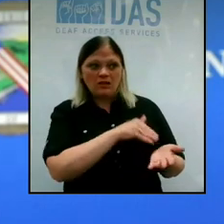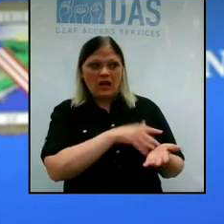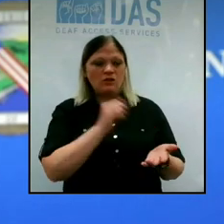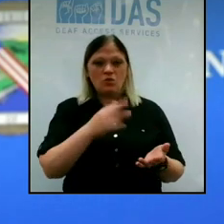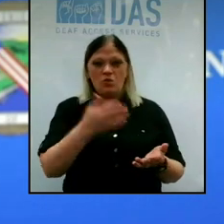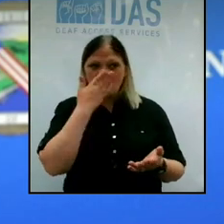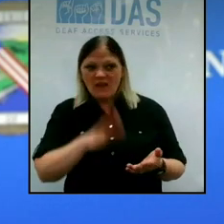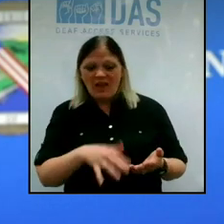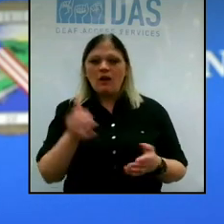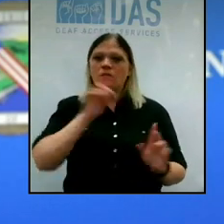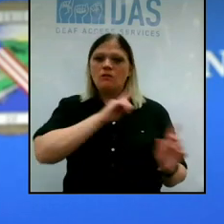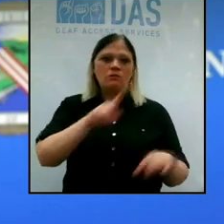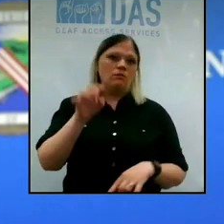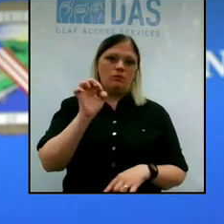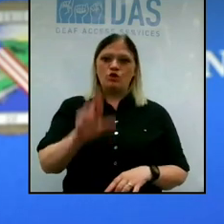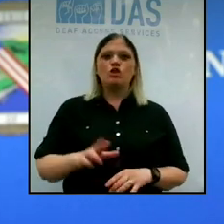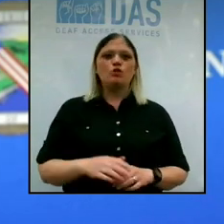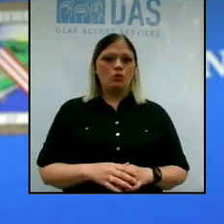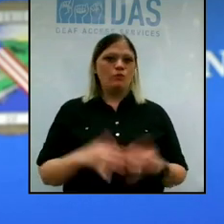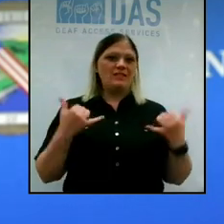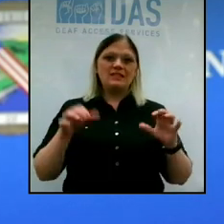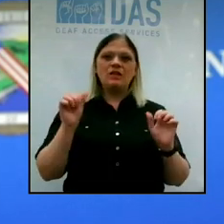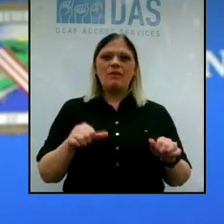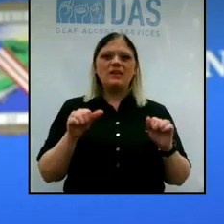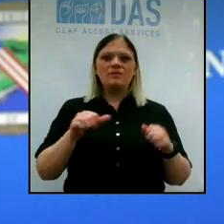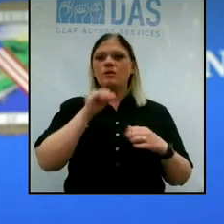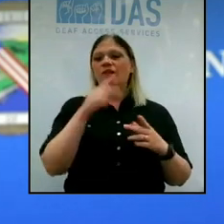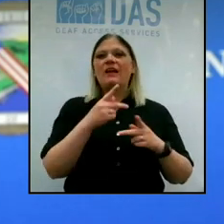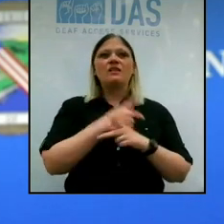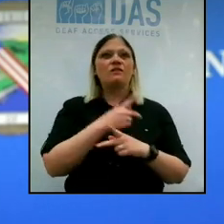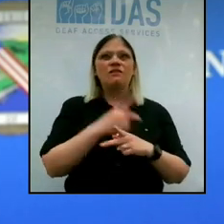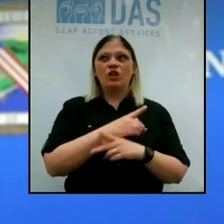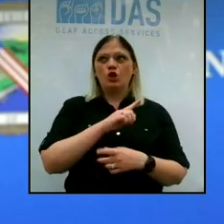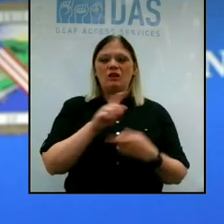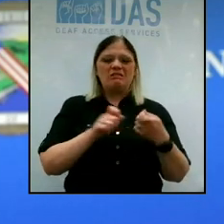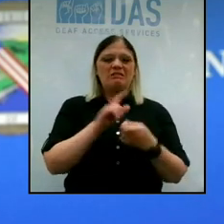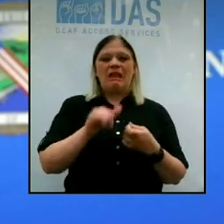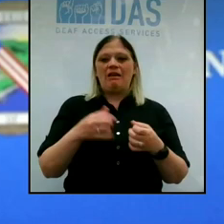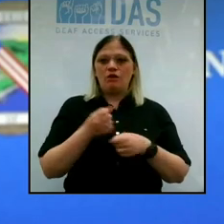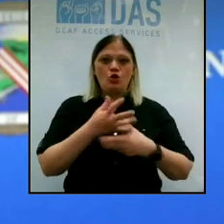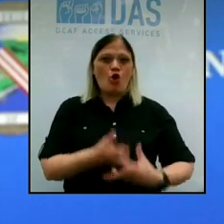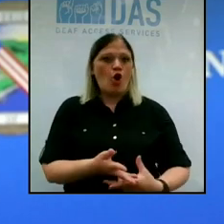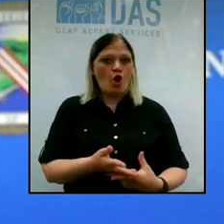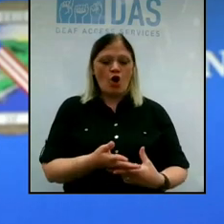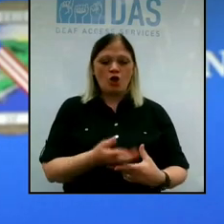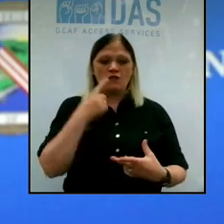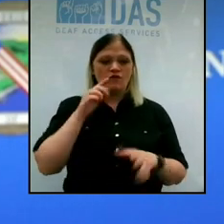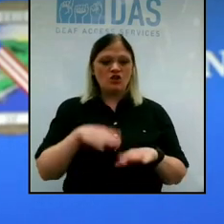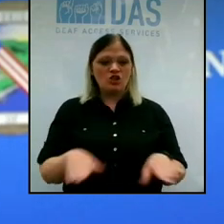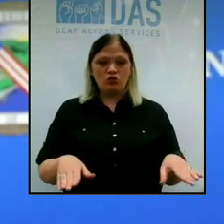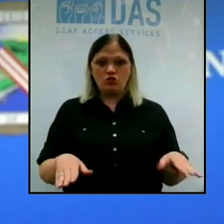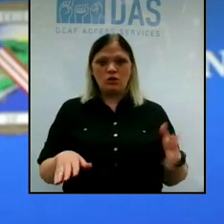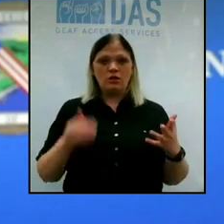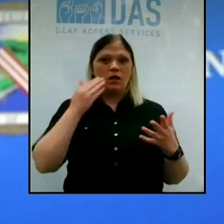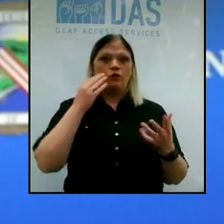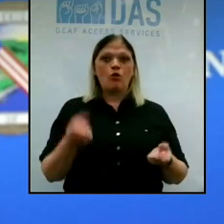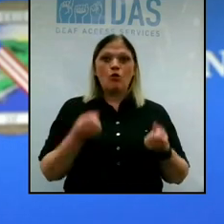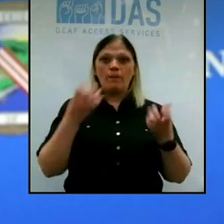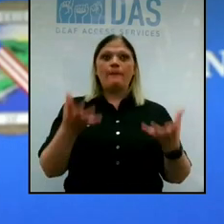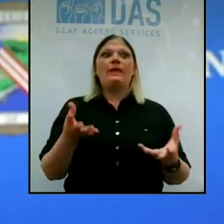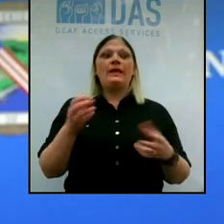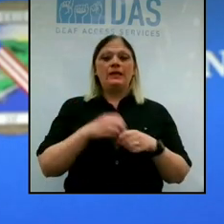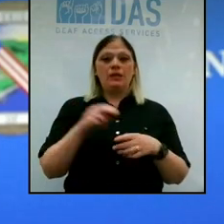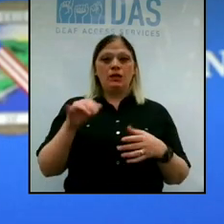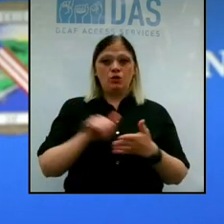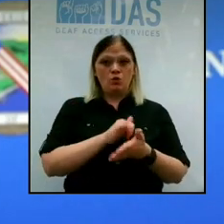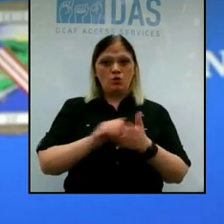you know, it's still a possibility. We haven't quite figured out exactly what the cause is among children. I know that we've had many cases in New